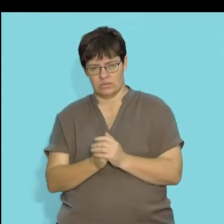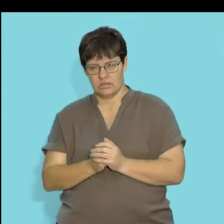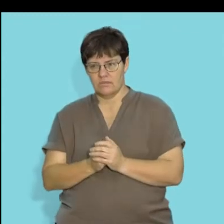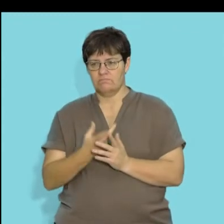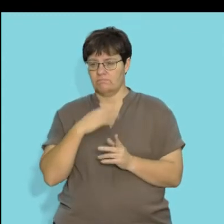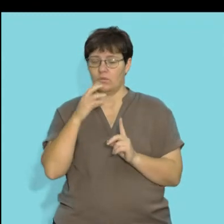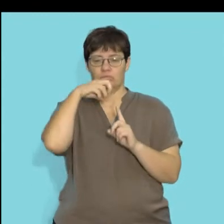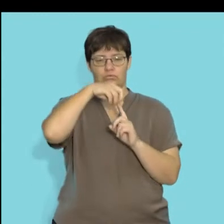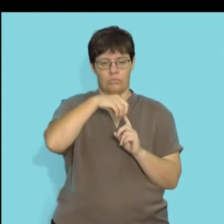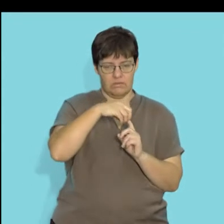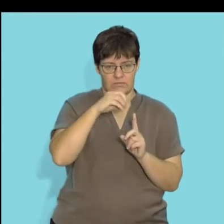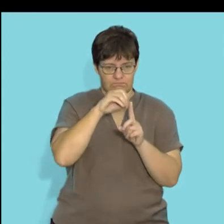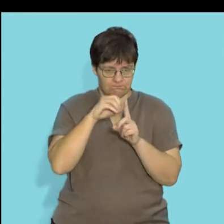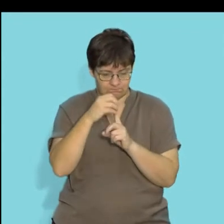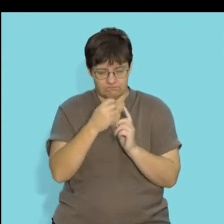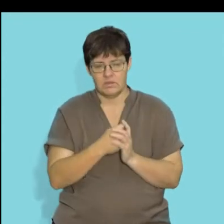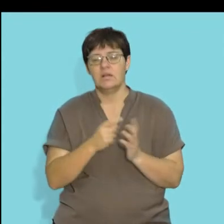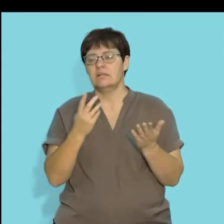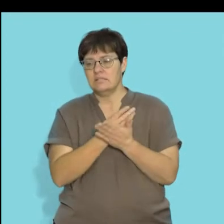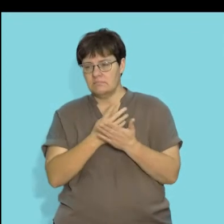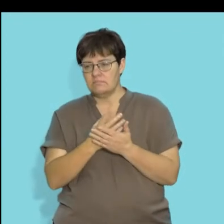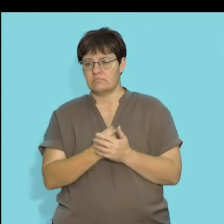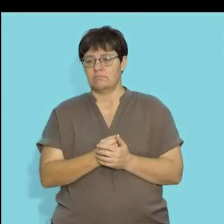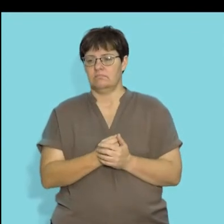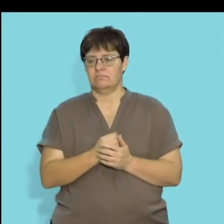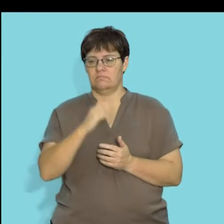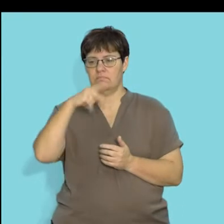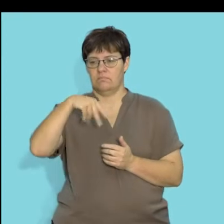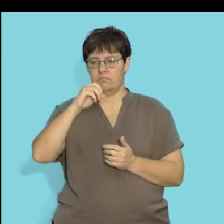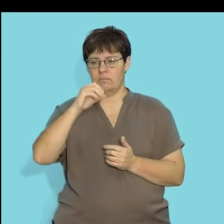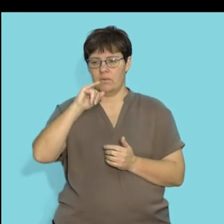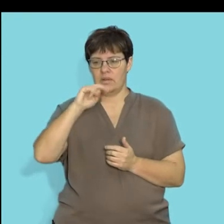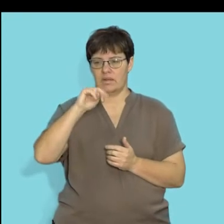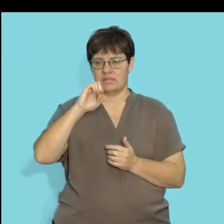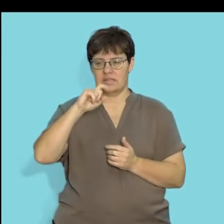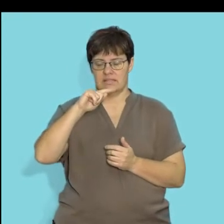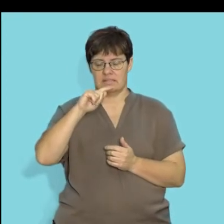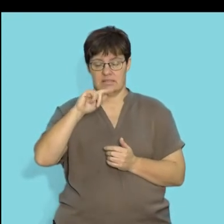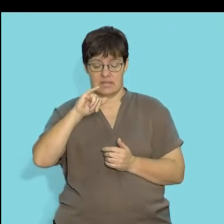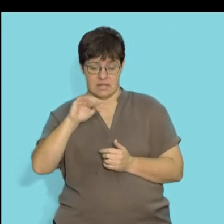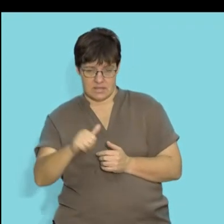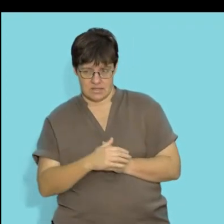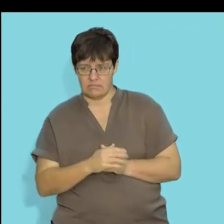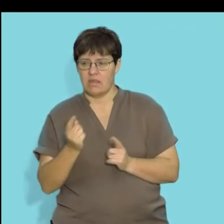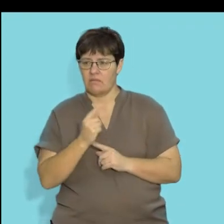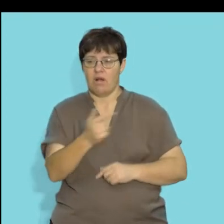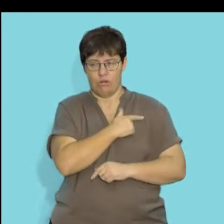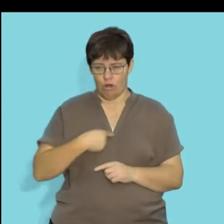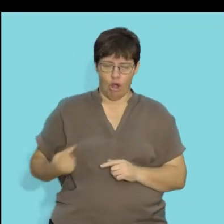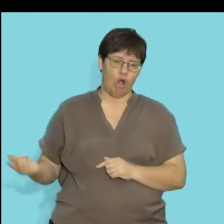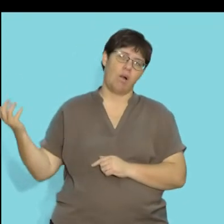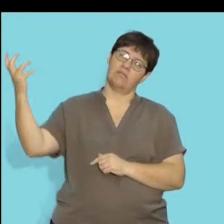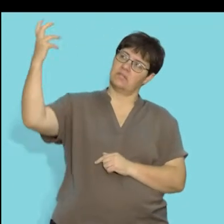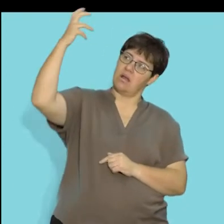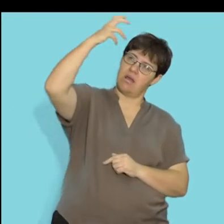Some of these include your strawberry plants, as well as your poinsettia. The others would be plants that prefer long day